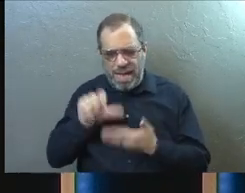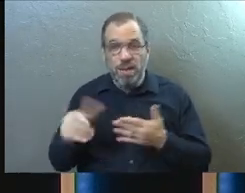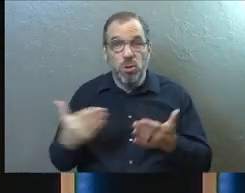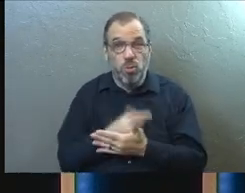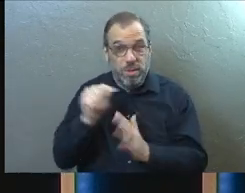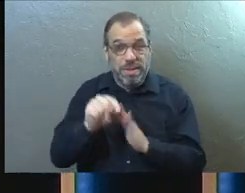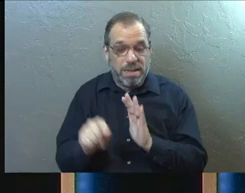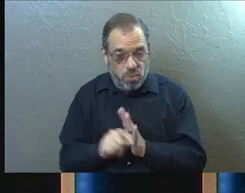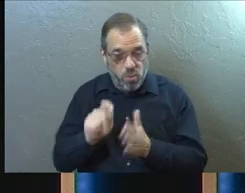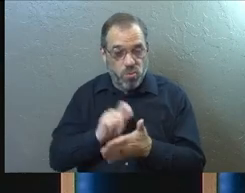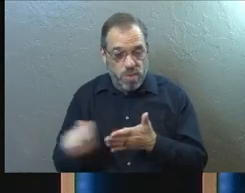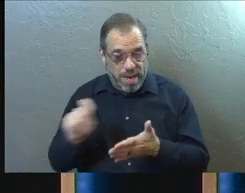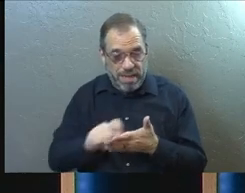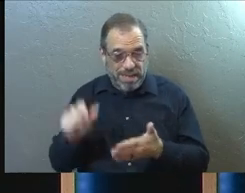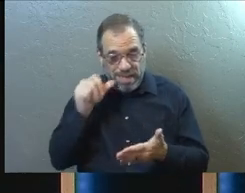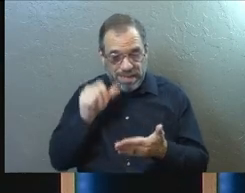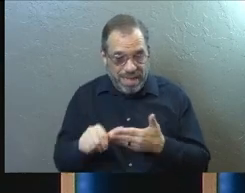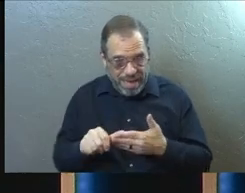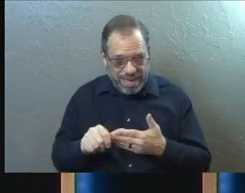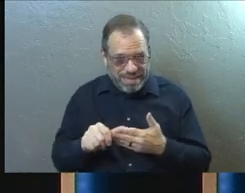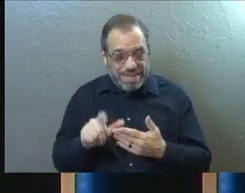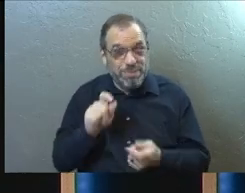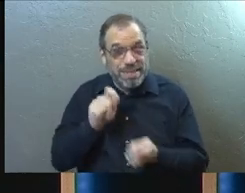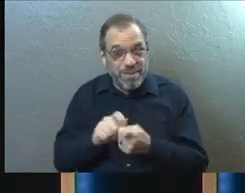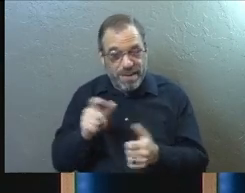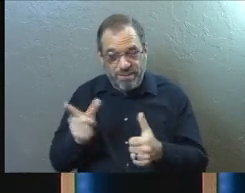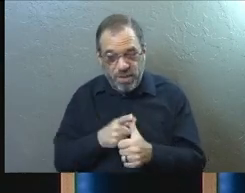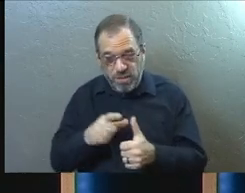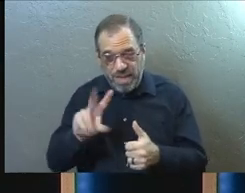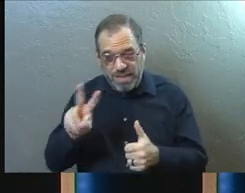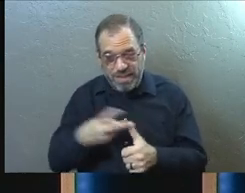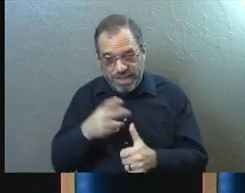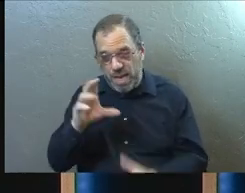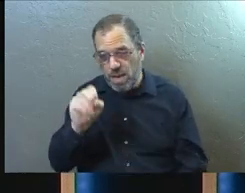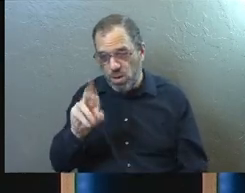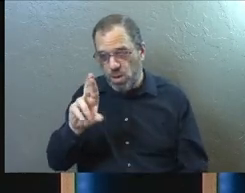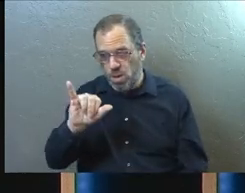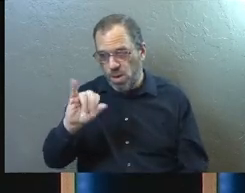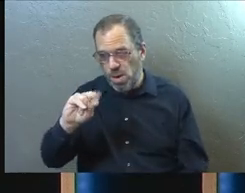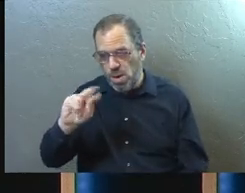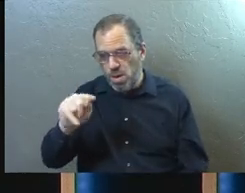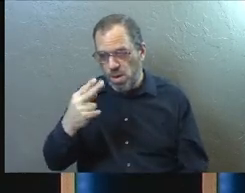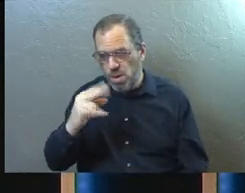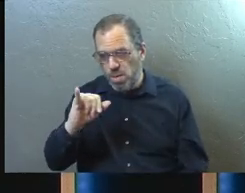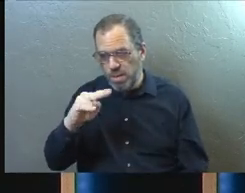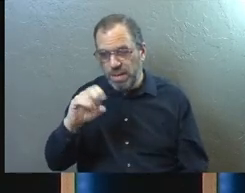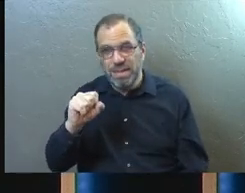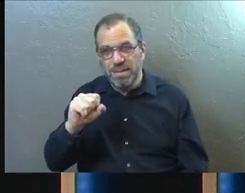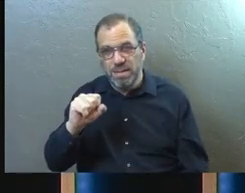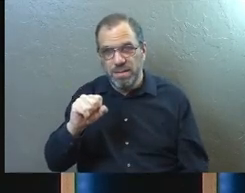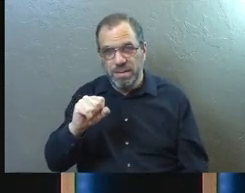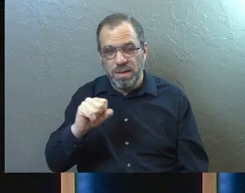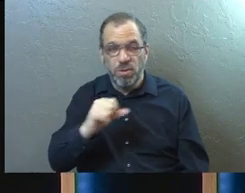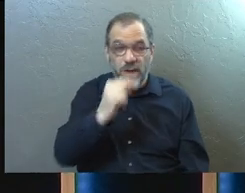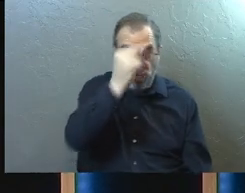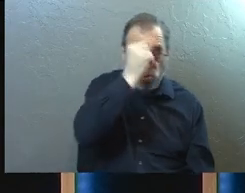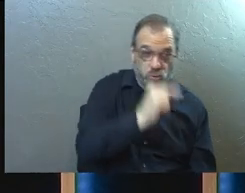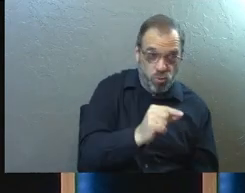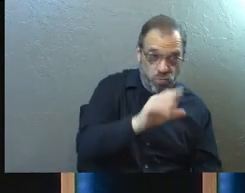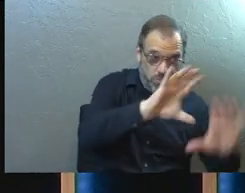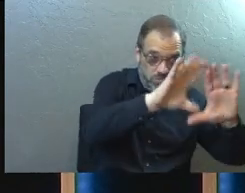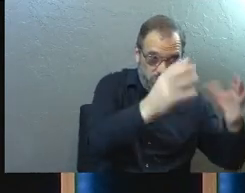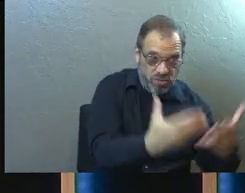New Testament is this exact idea, particularly in the book of first and second Corinthians. You've got a whole group of people, Gentiles,